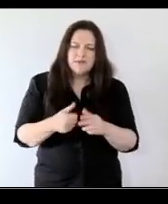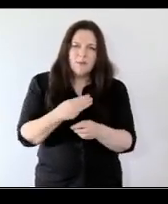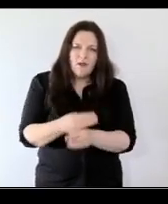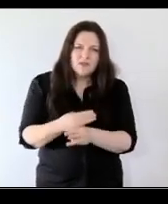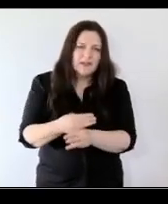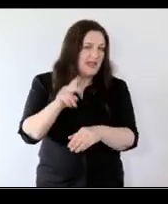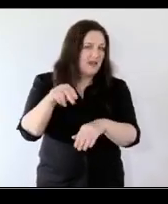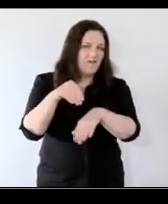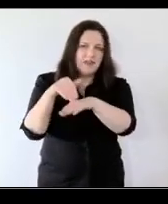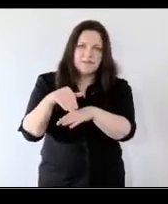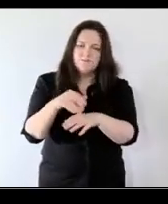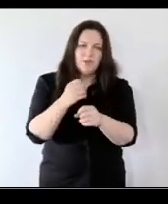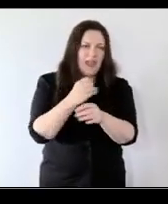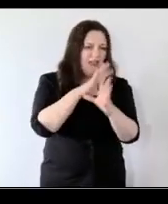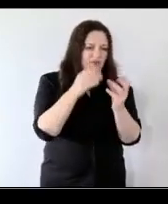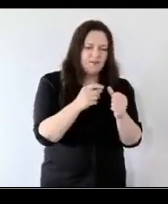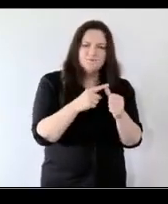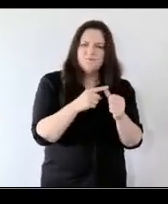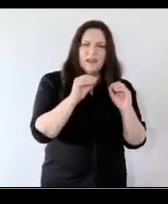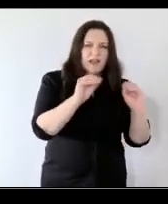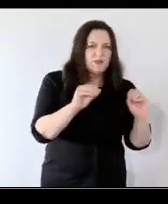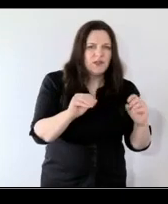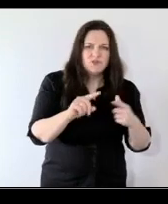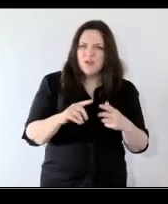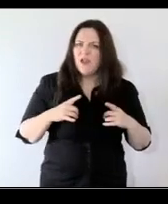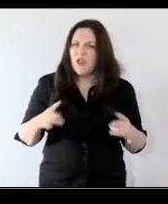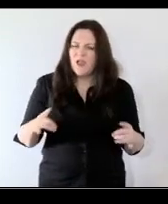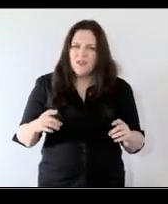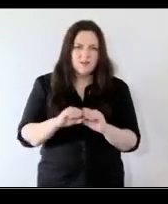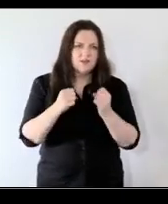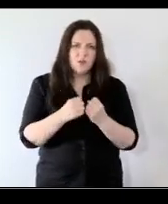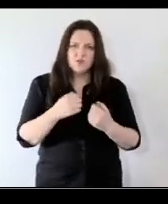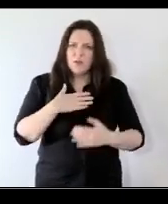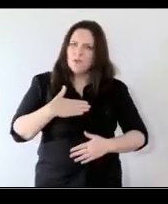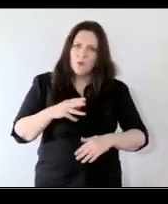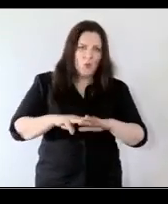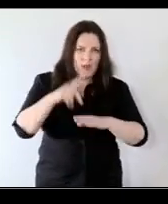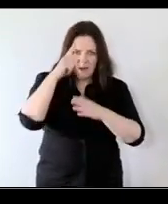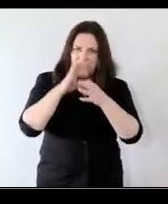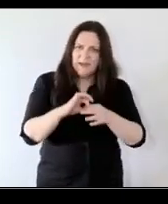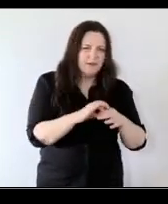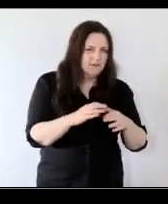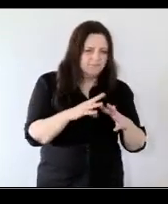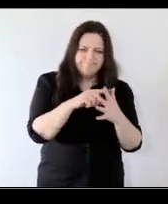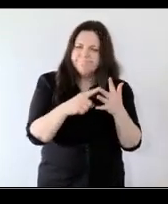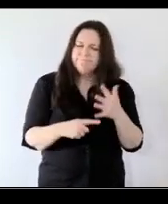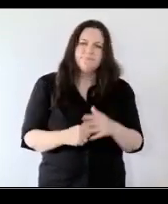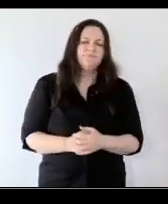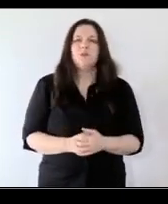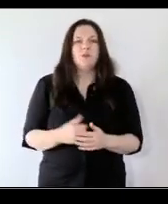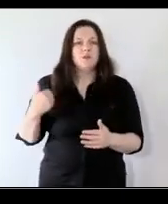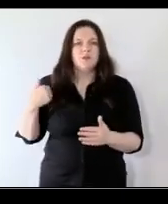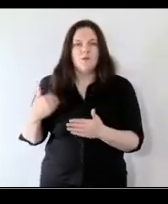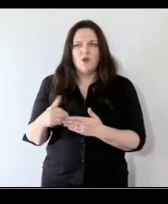it could be education it could be health socio-emotional well-being and so on so far we haven't been able to track